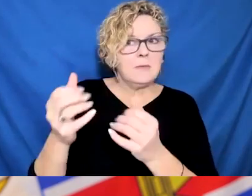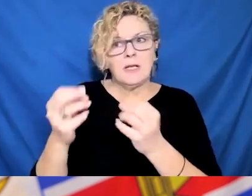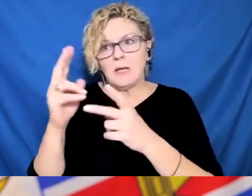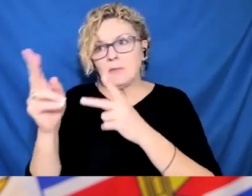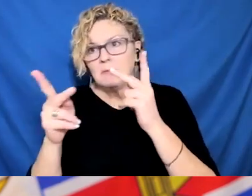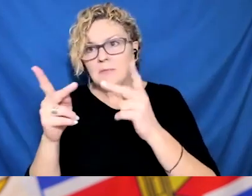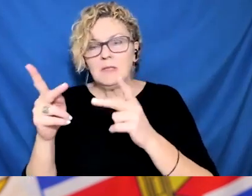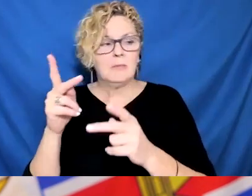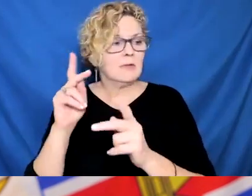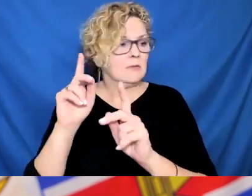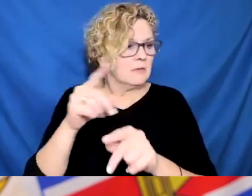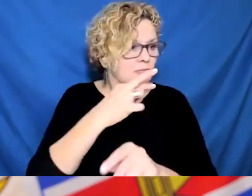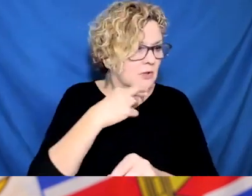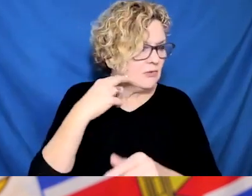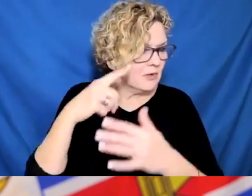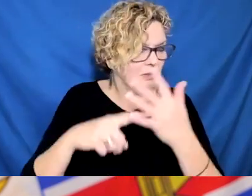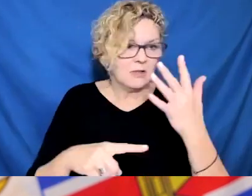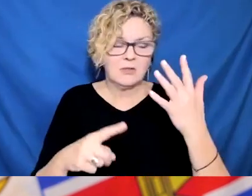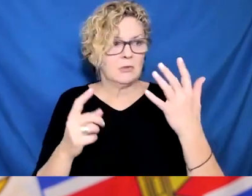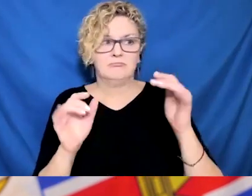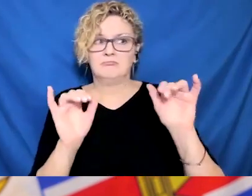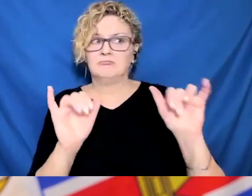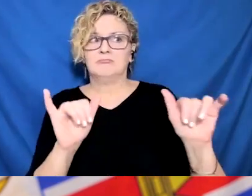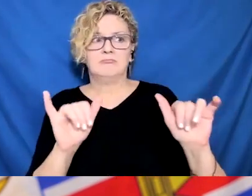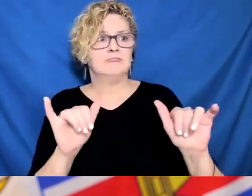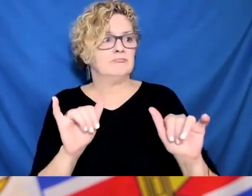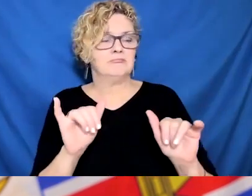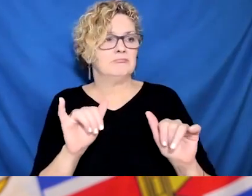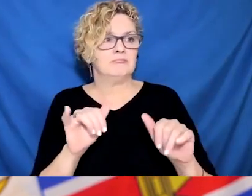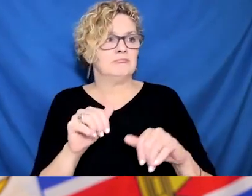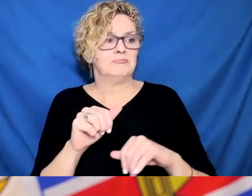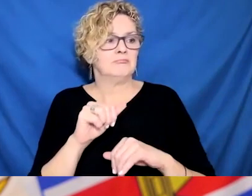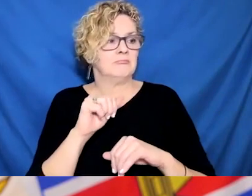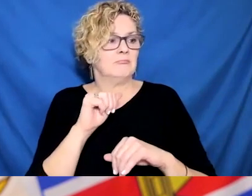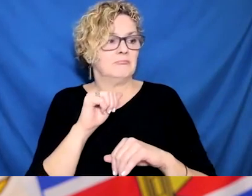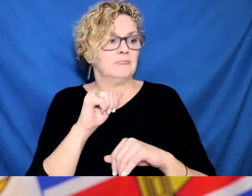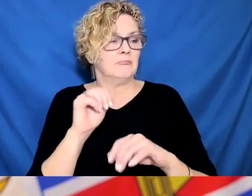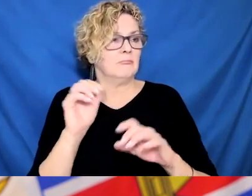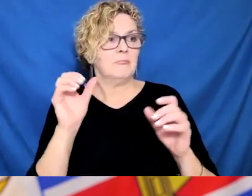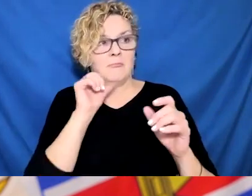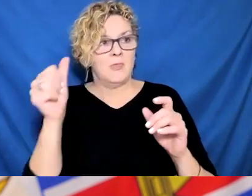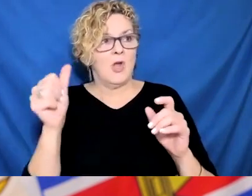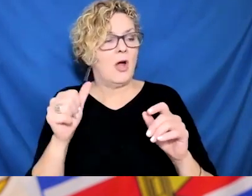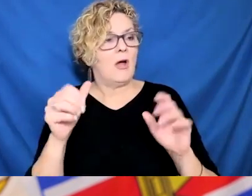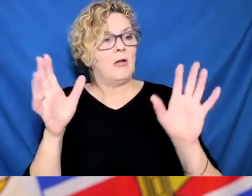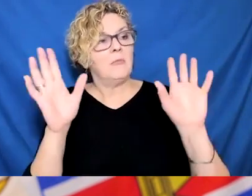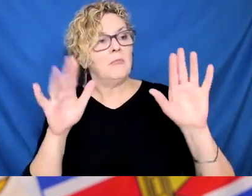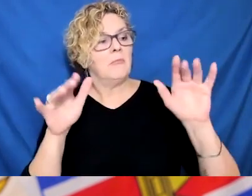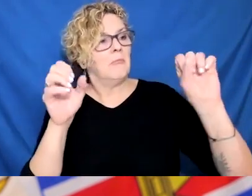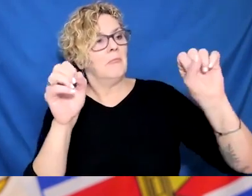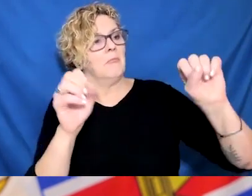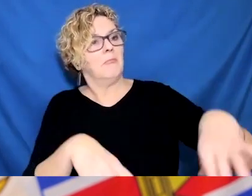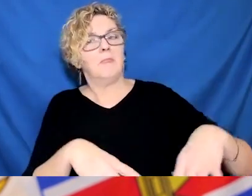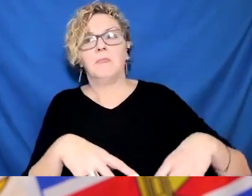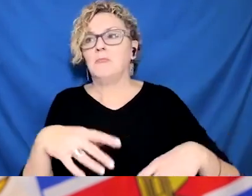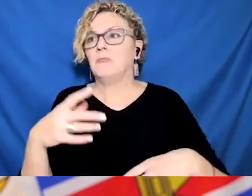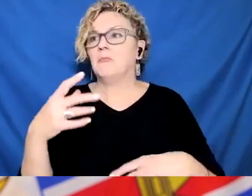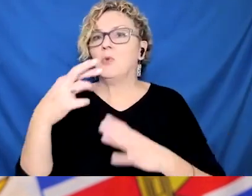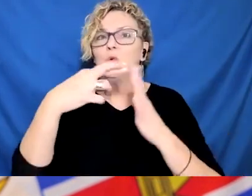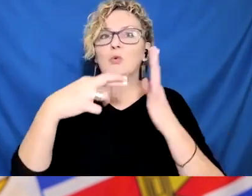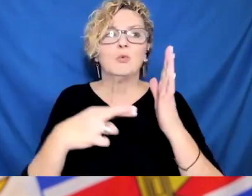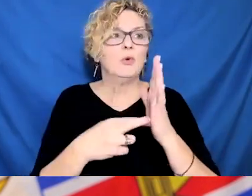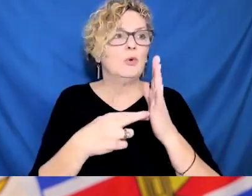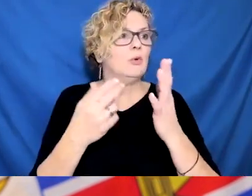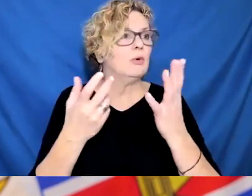seeing in other jurisdictions. And I know when you're asked jurisdictional questions, you say we're all dealing with this differently. But Dr. Tam is speaking about how symptoms can